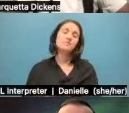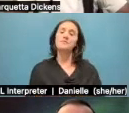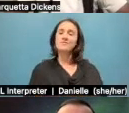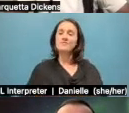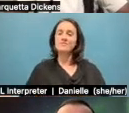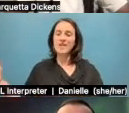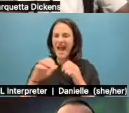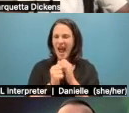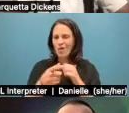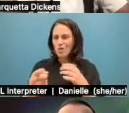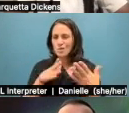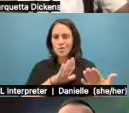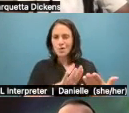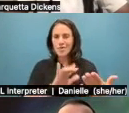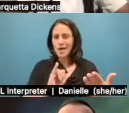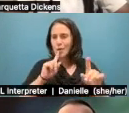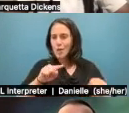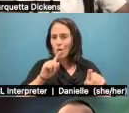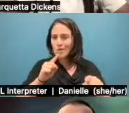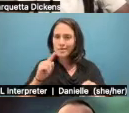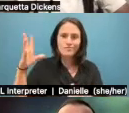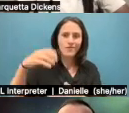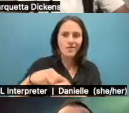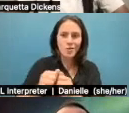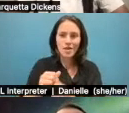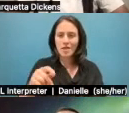reporting coming into Princeville?